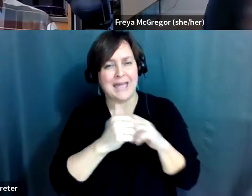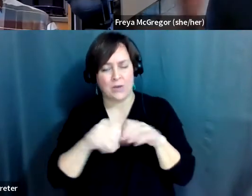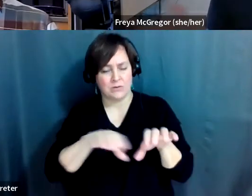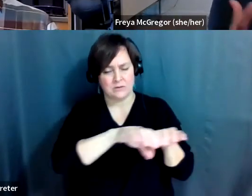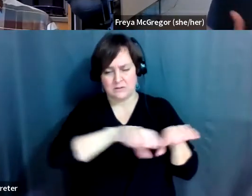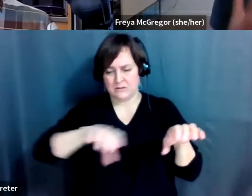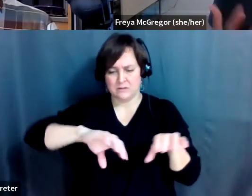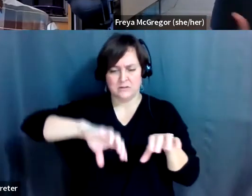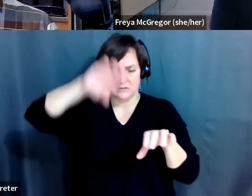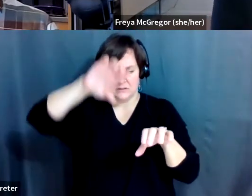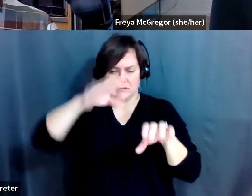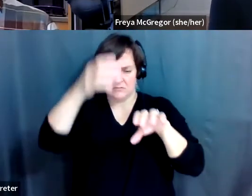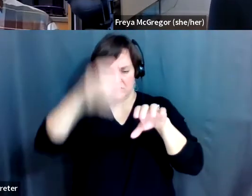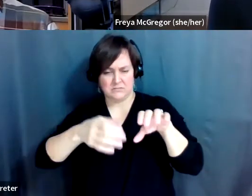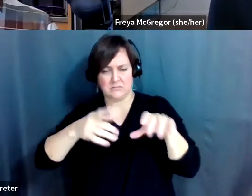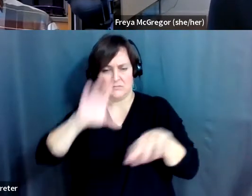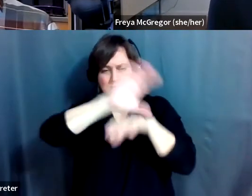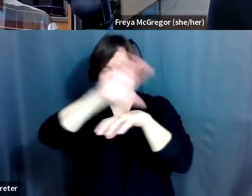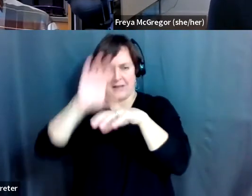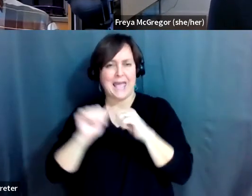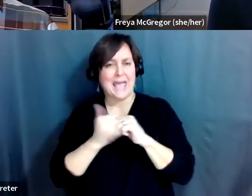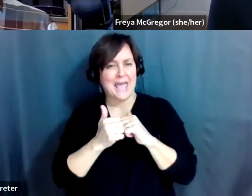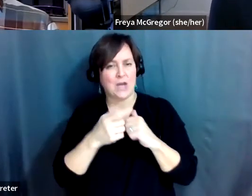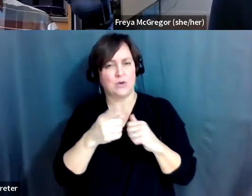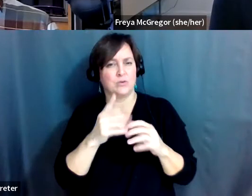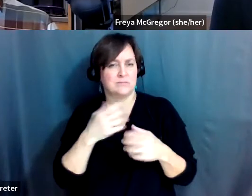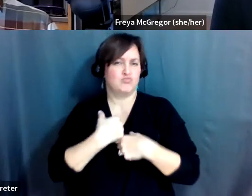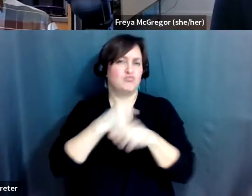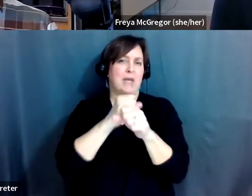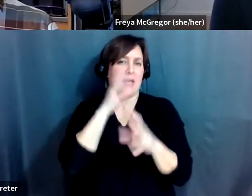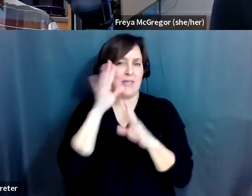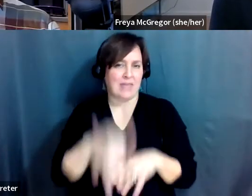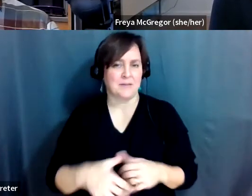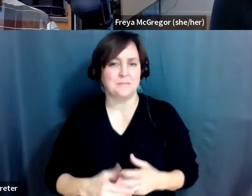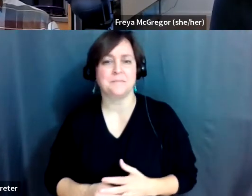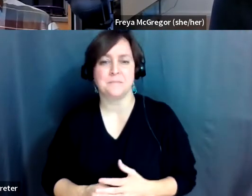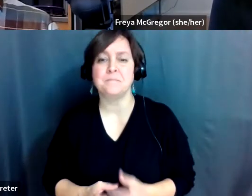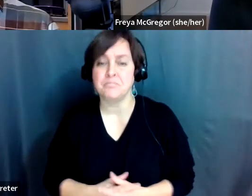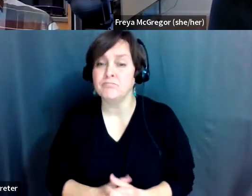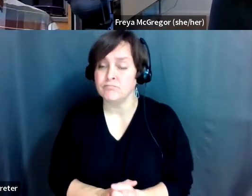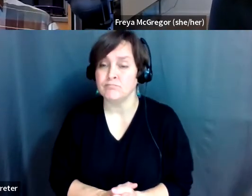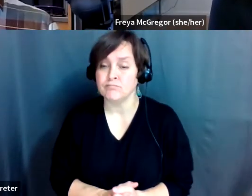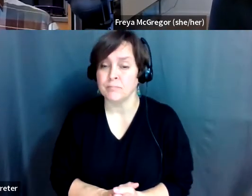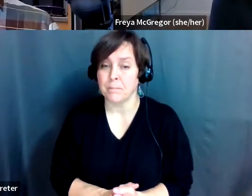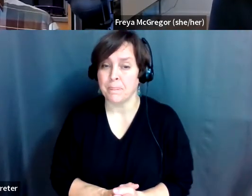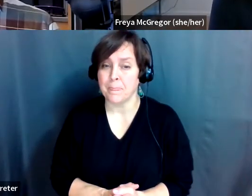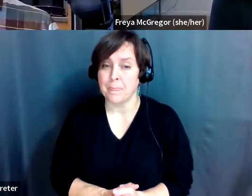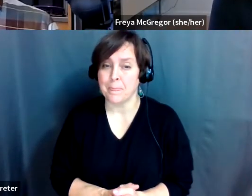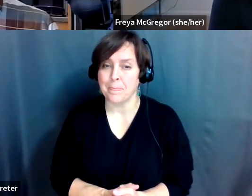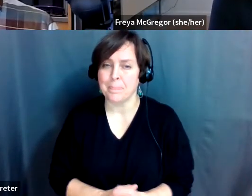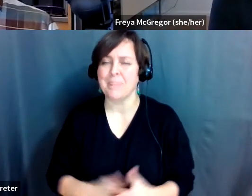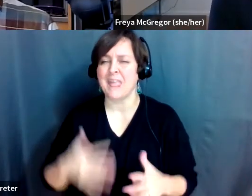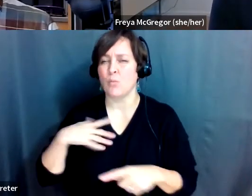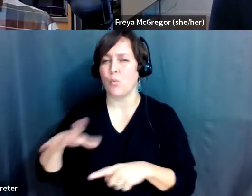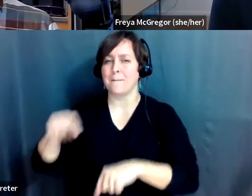And what that allows you to do and how you kind of created it. Okay. So, I'm going to go back